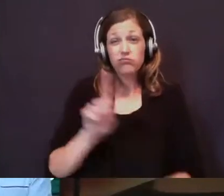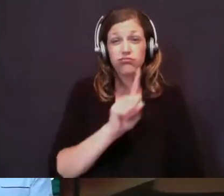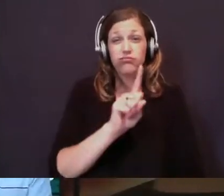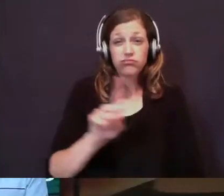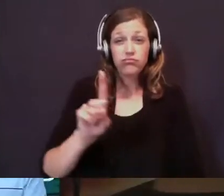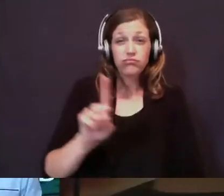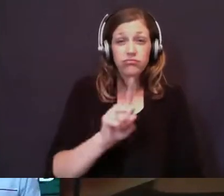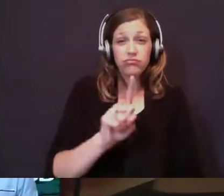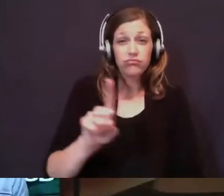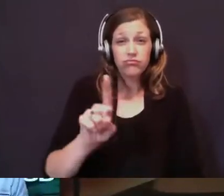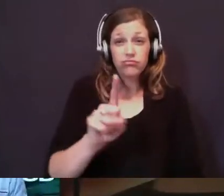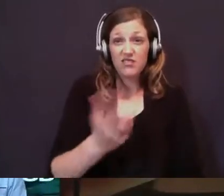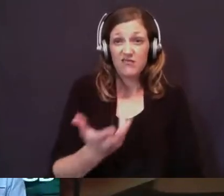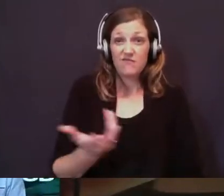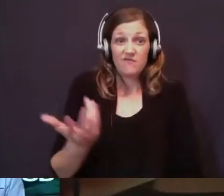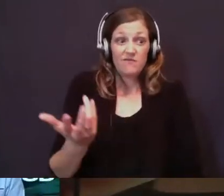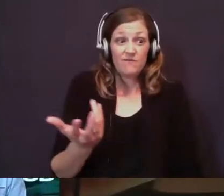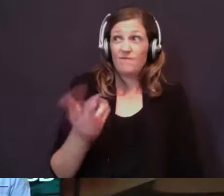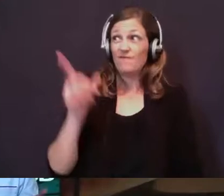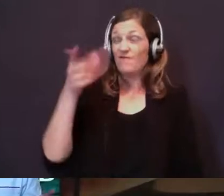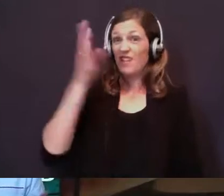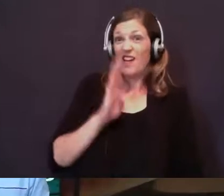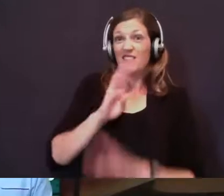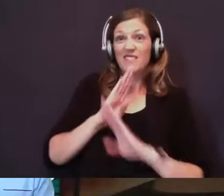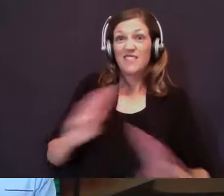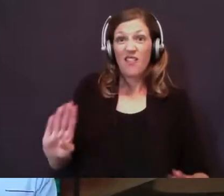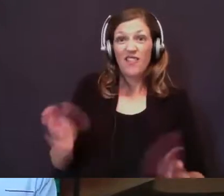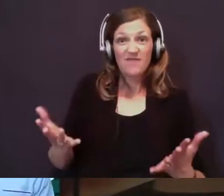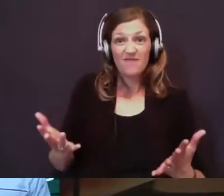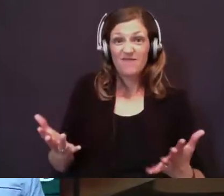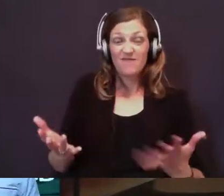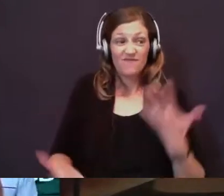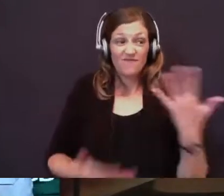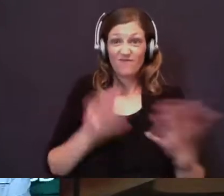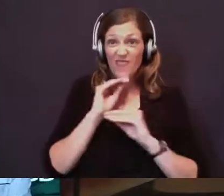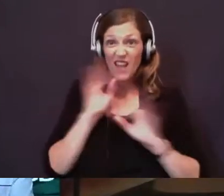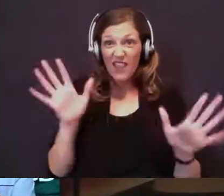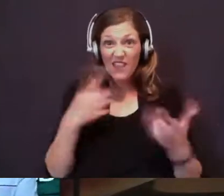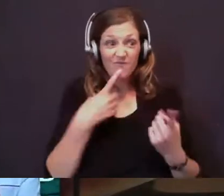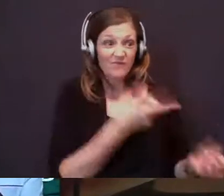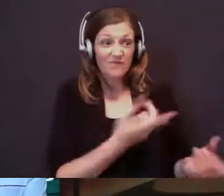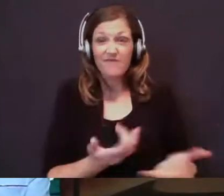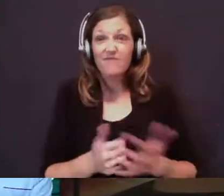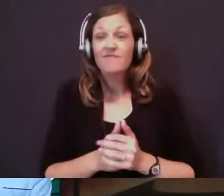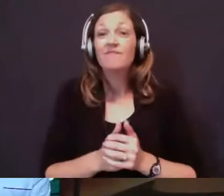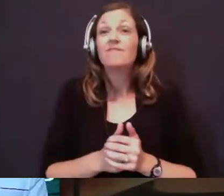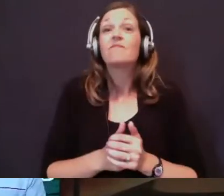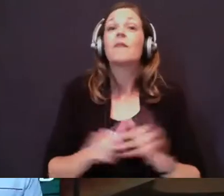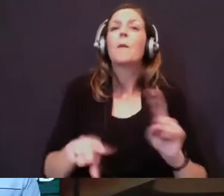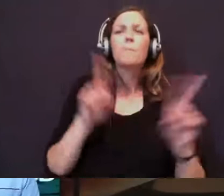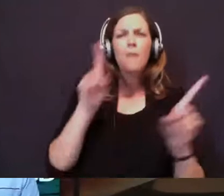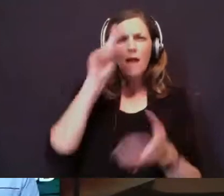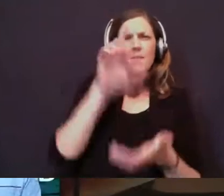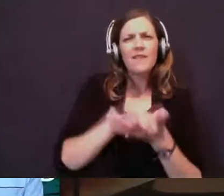and it doesn't show that God says anything. God's not speaking to Elijah. But I do believe that Elijah is seeking out